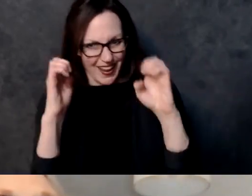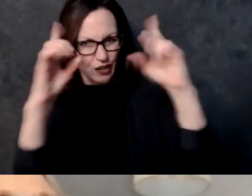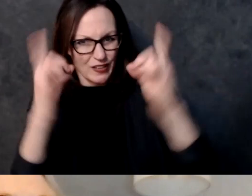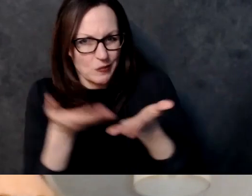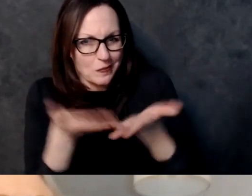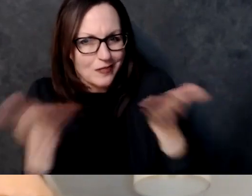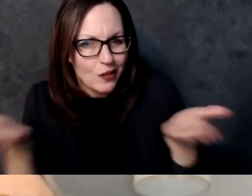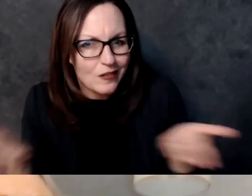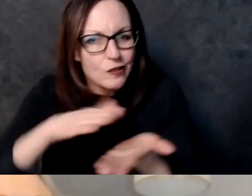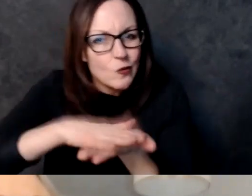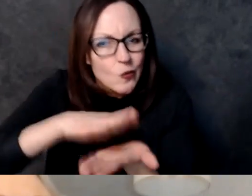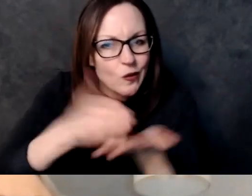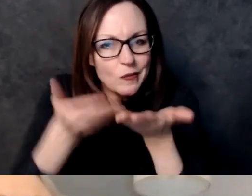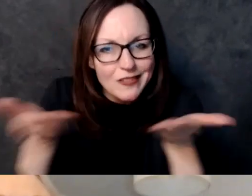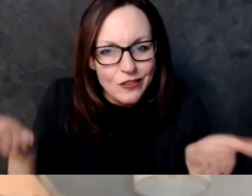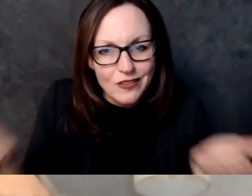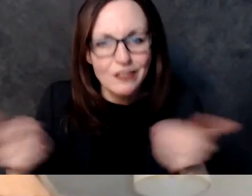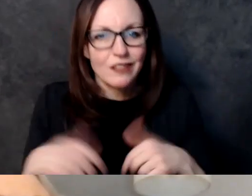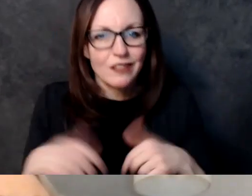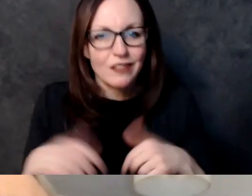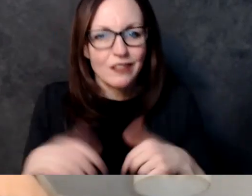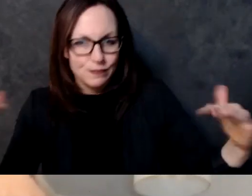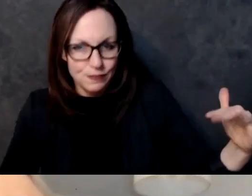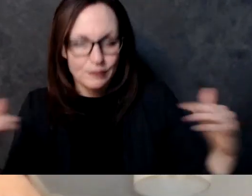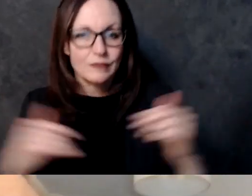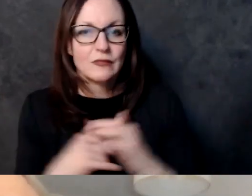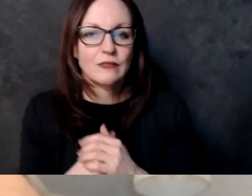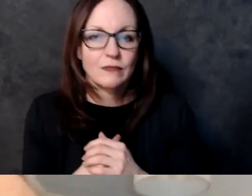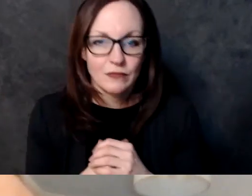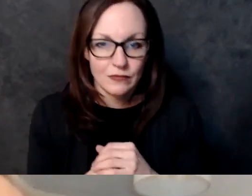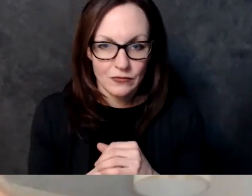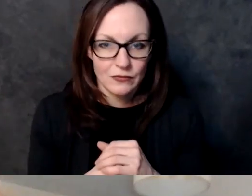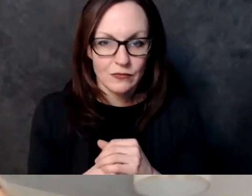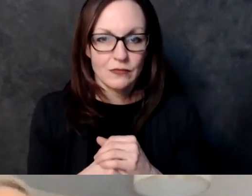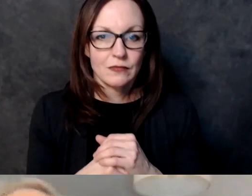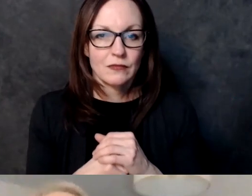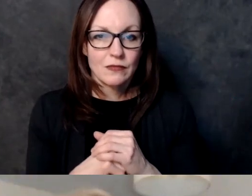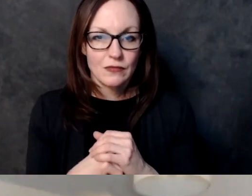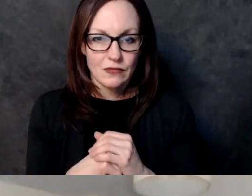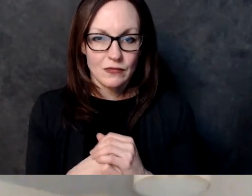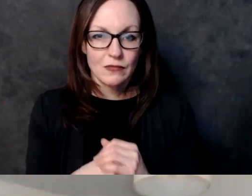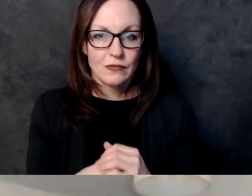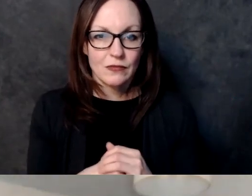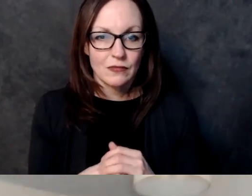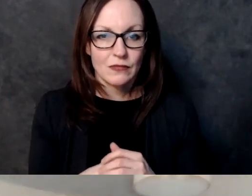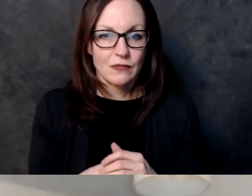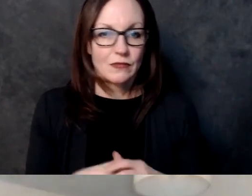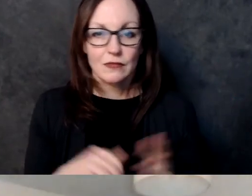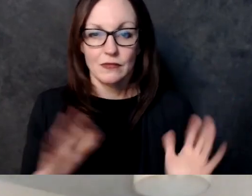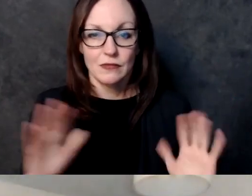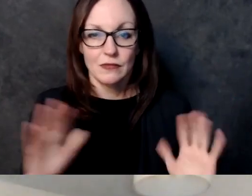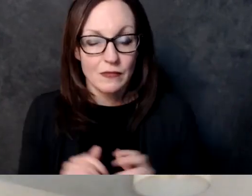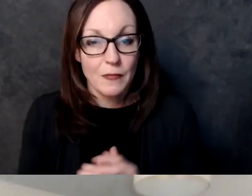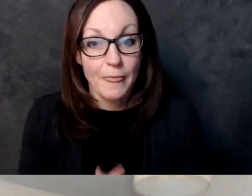is absolutely positively not allowed to ban um and making sure that uh there's there's